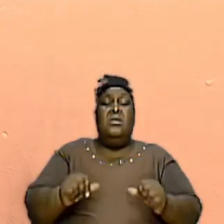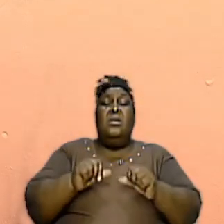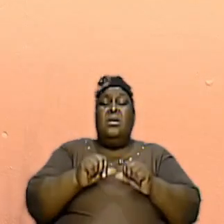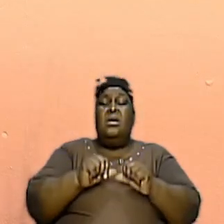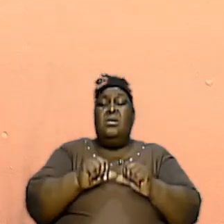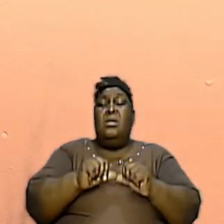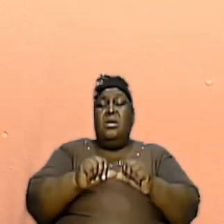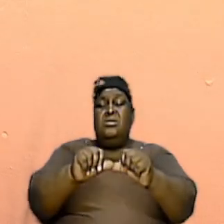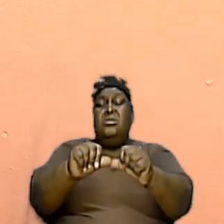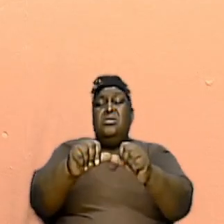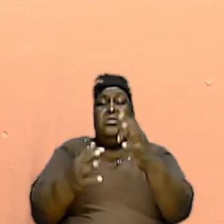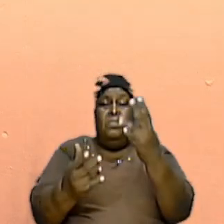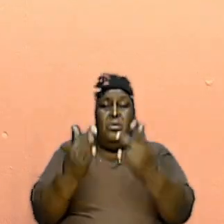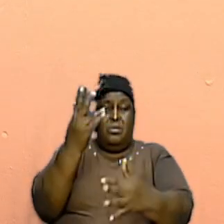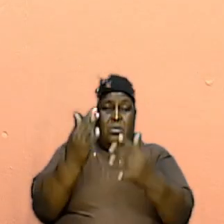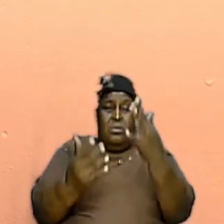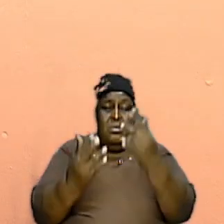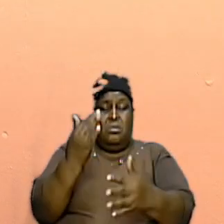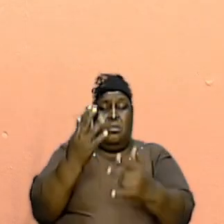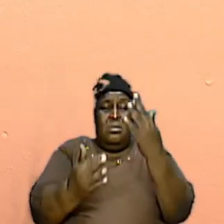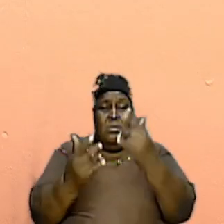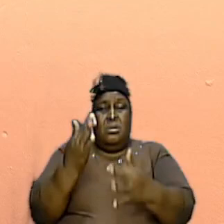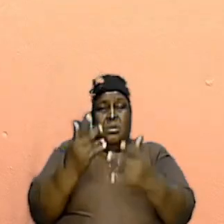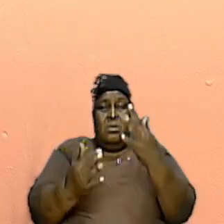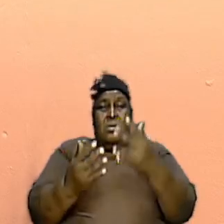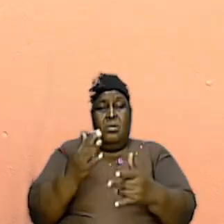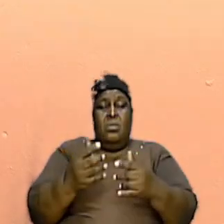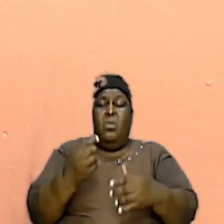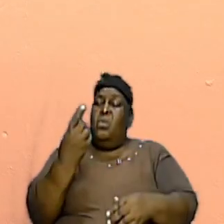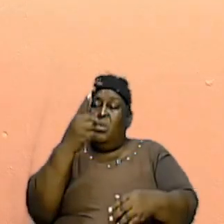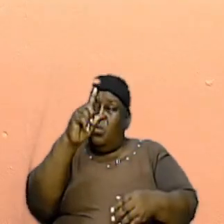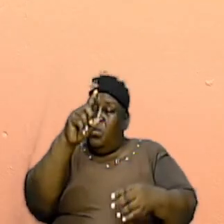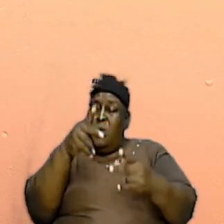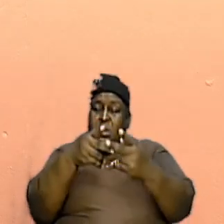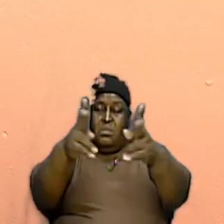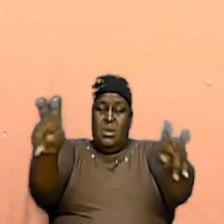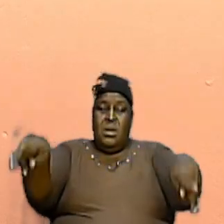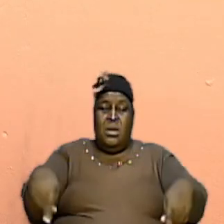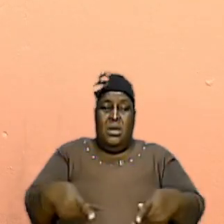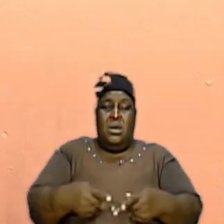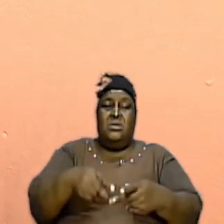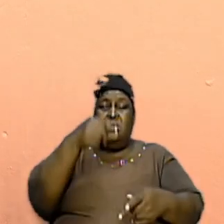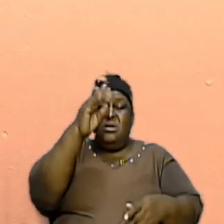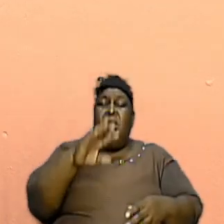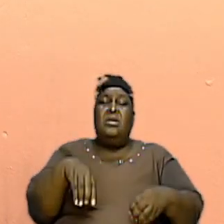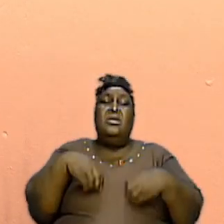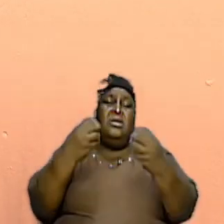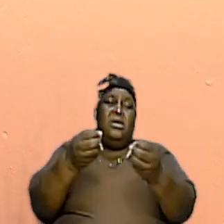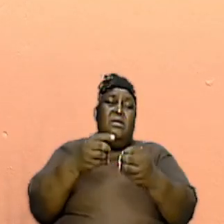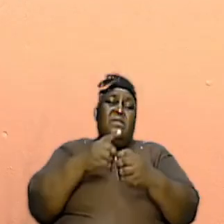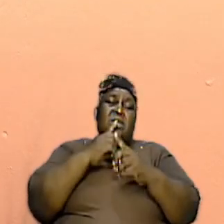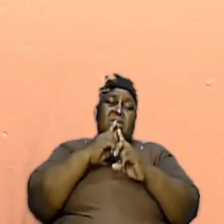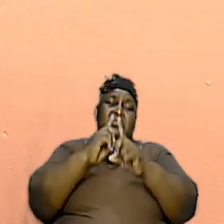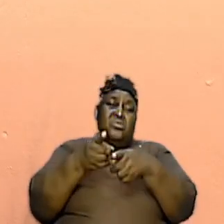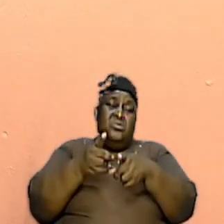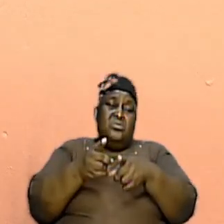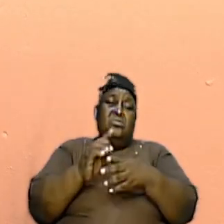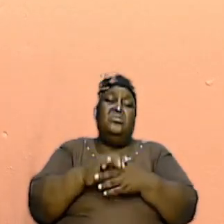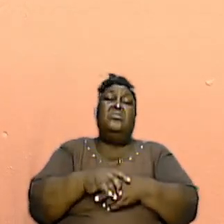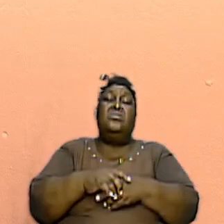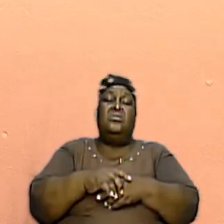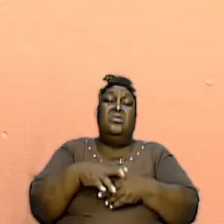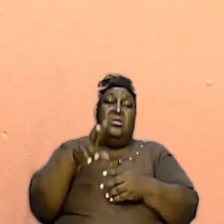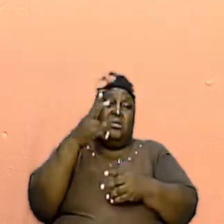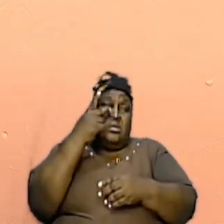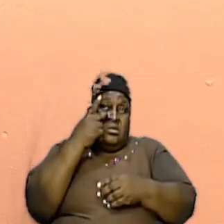strange fire must come. It must only come from one place. God gave that instruction, and we see that the folks